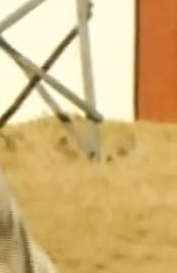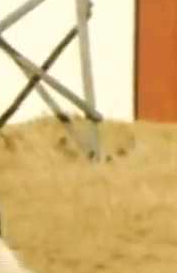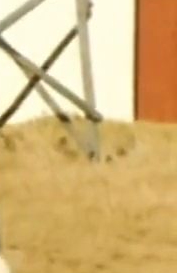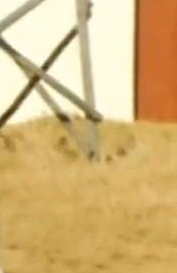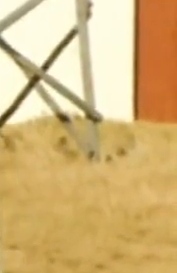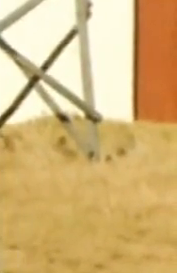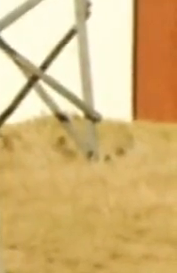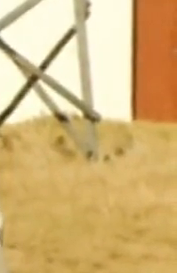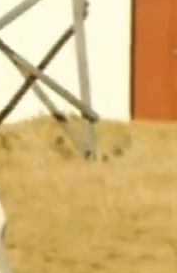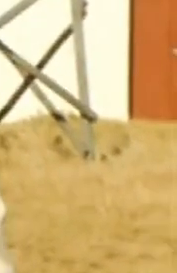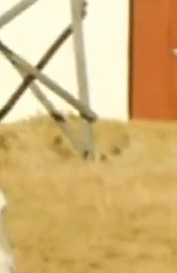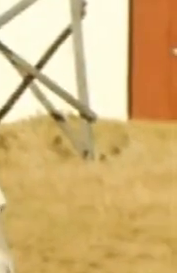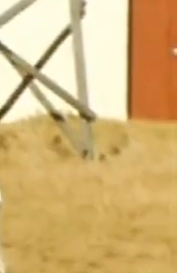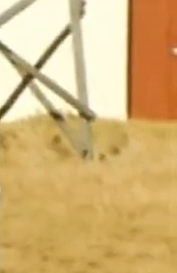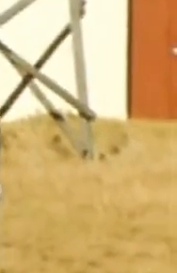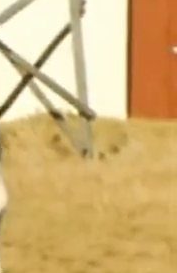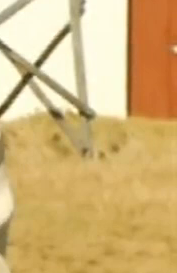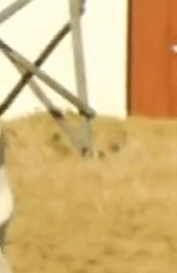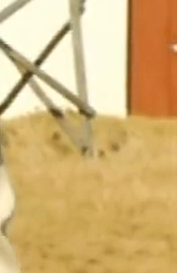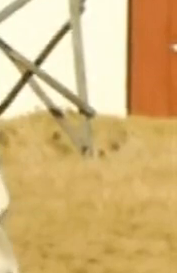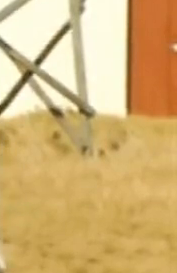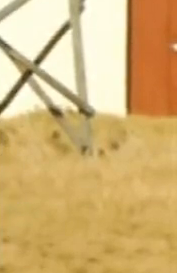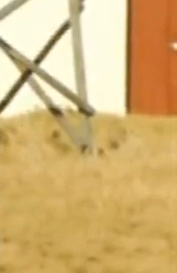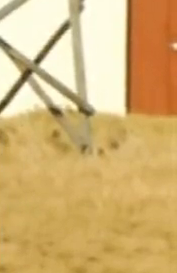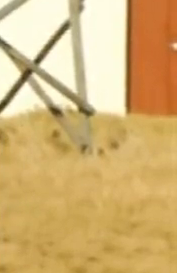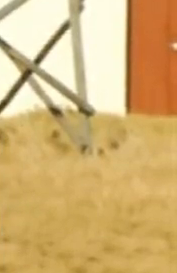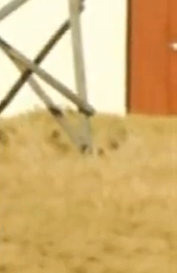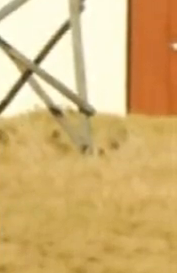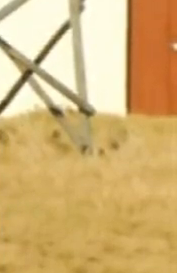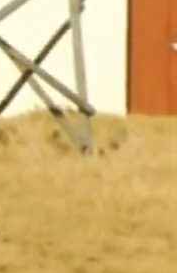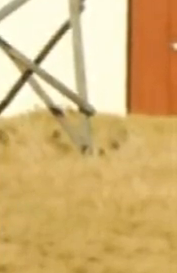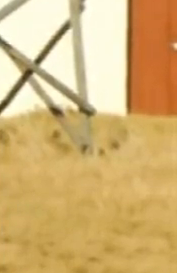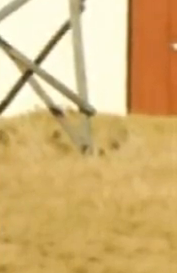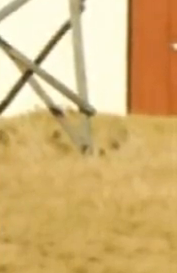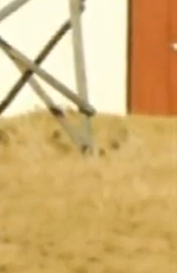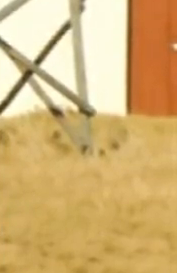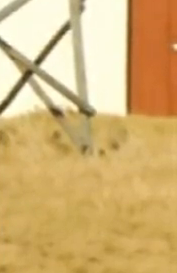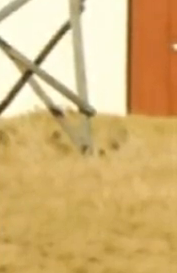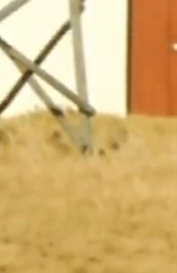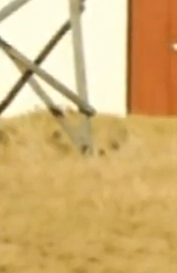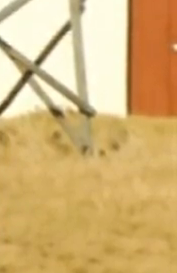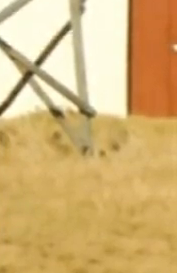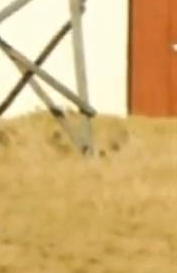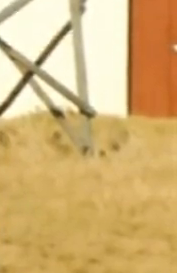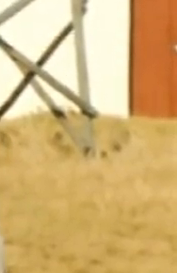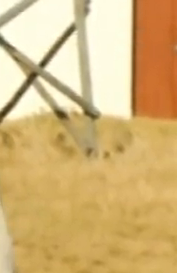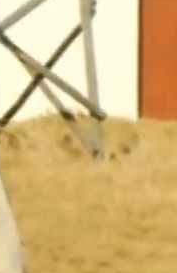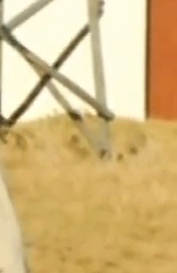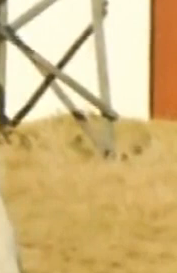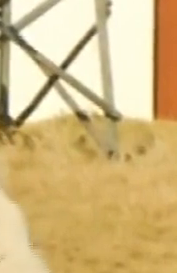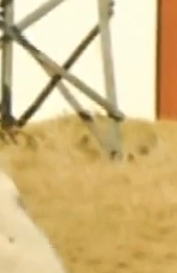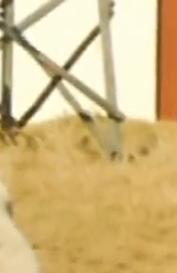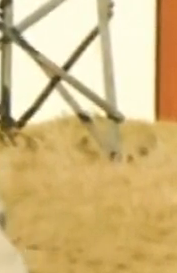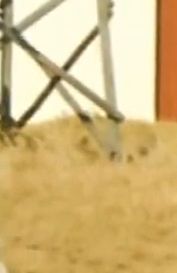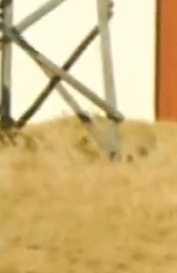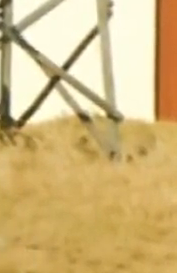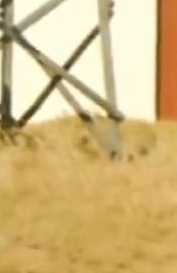because the game teaches them how the problem solving using the limited skills or the puzzles that they have.